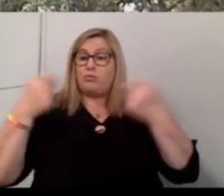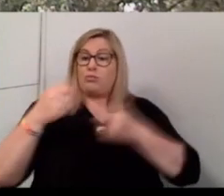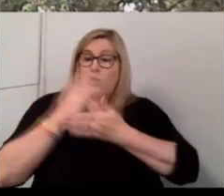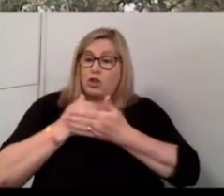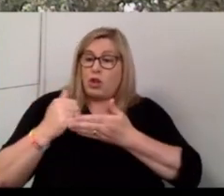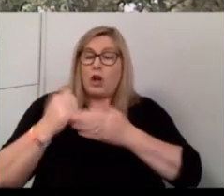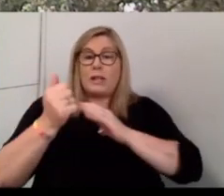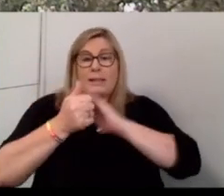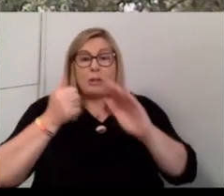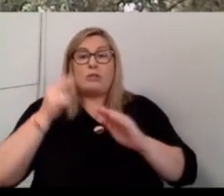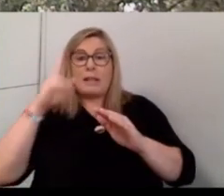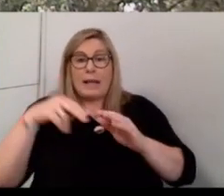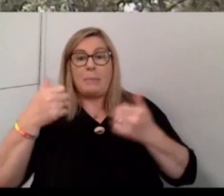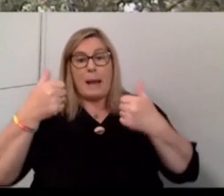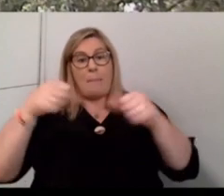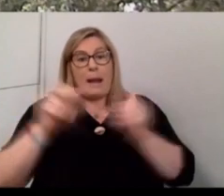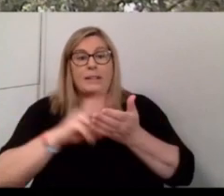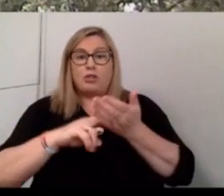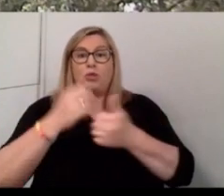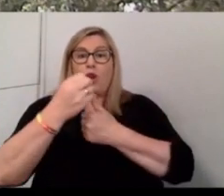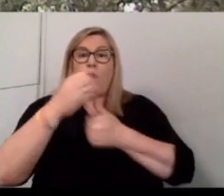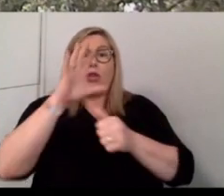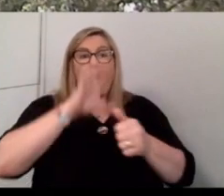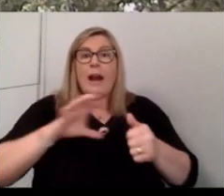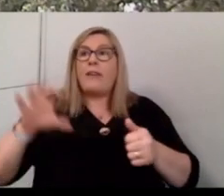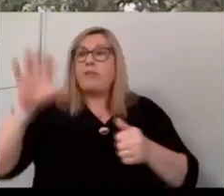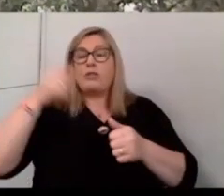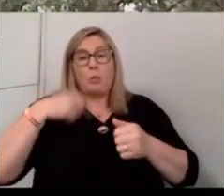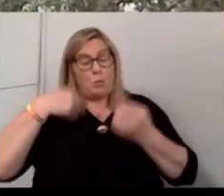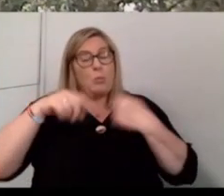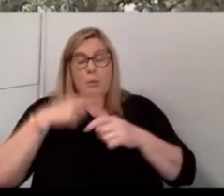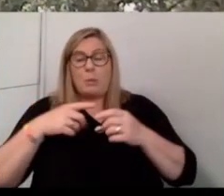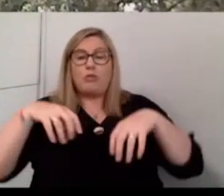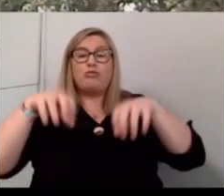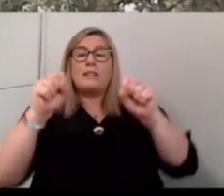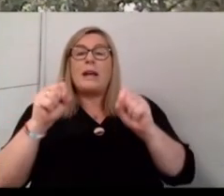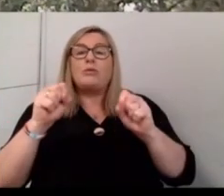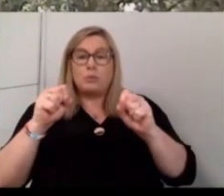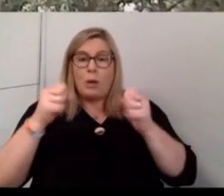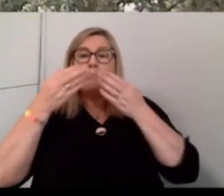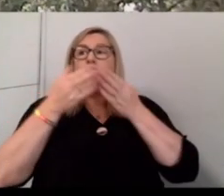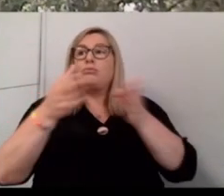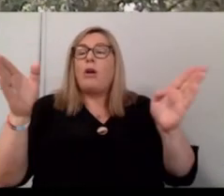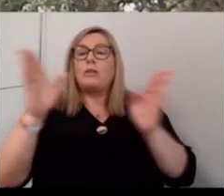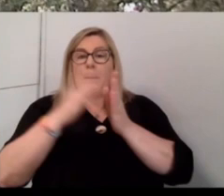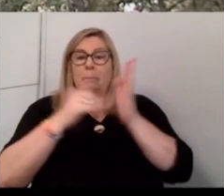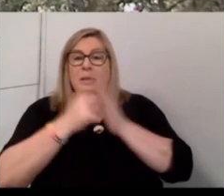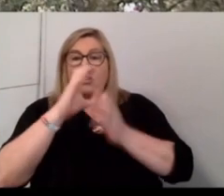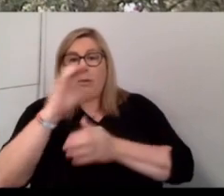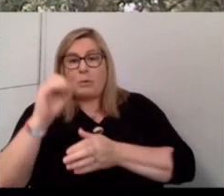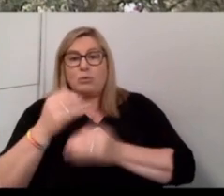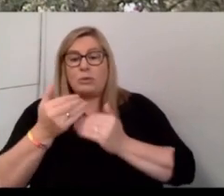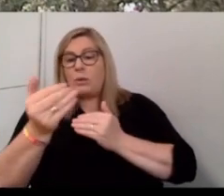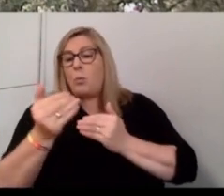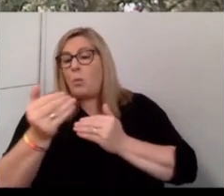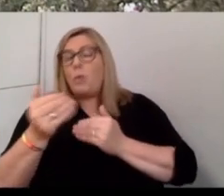in other areas. So we would be kind of reaching out to the kind of broader community business community in the coming weeks and months, looking for businesses